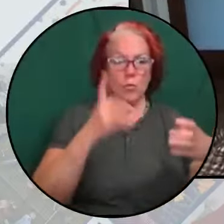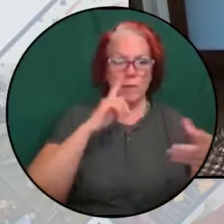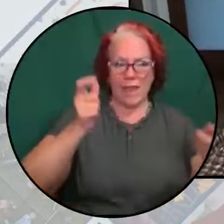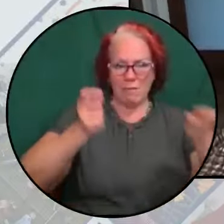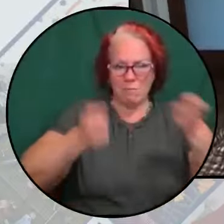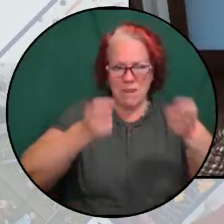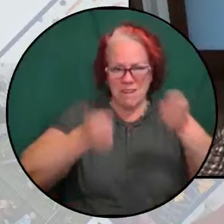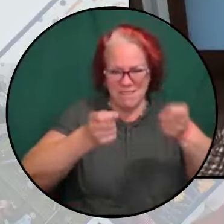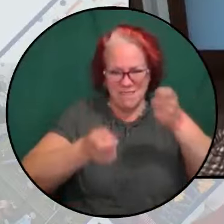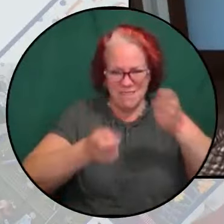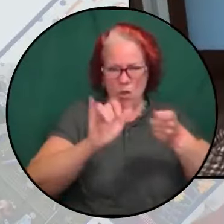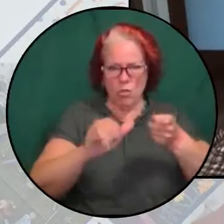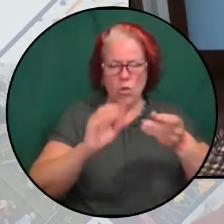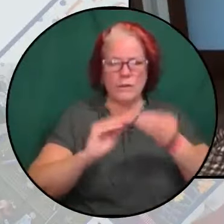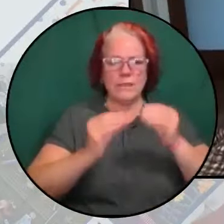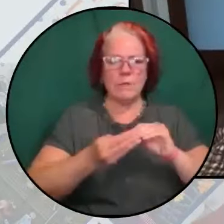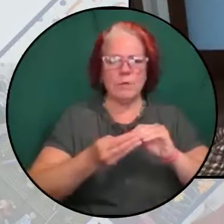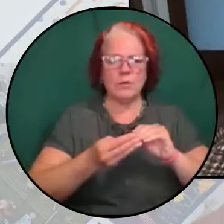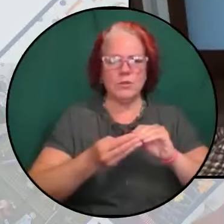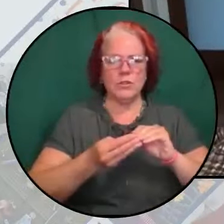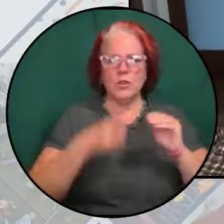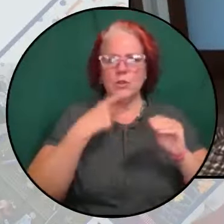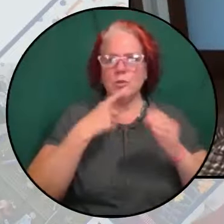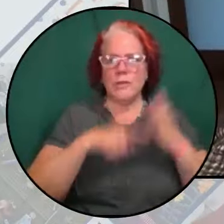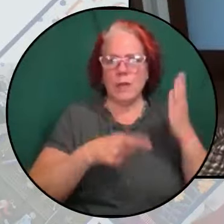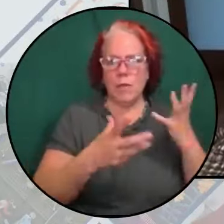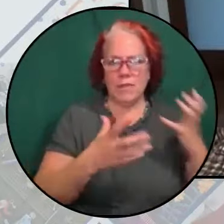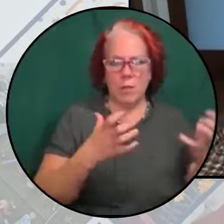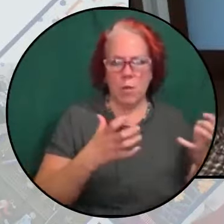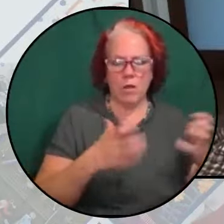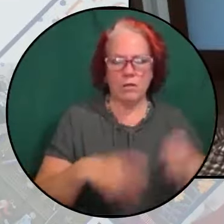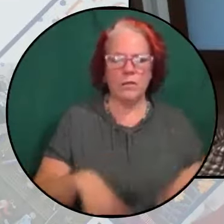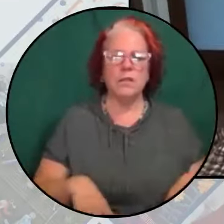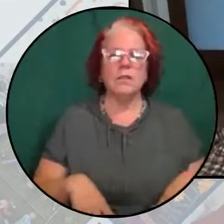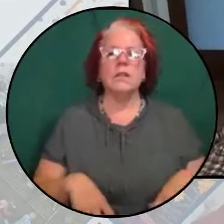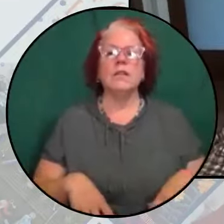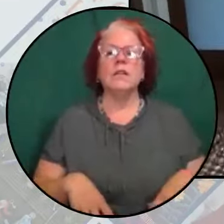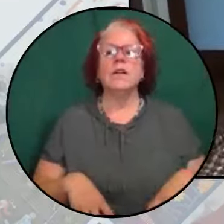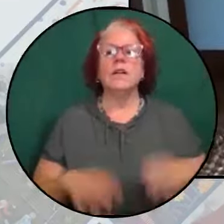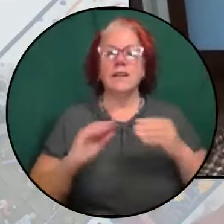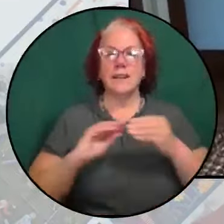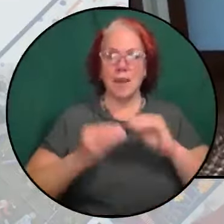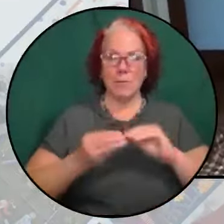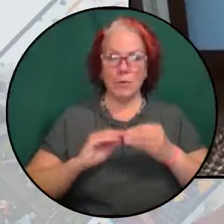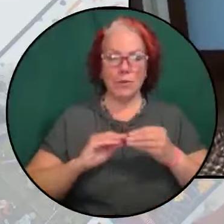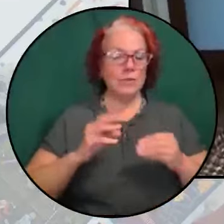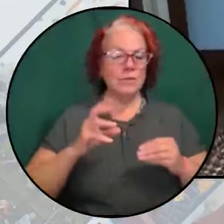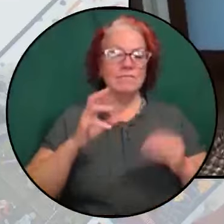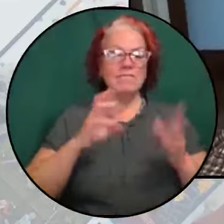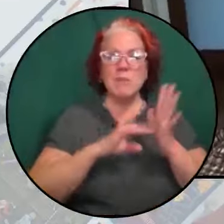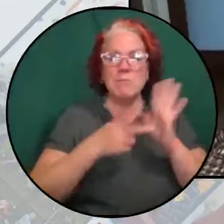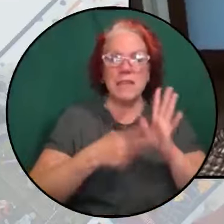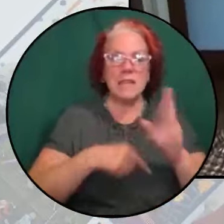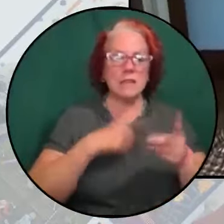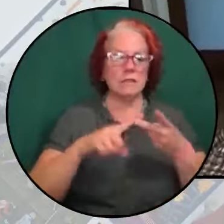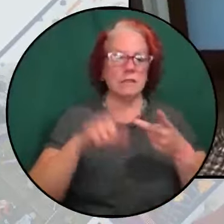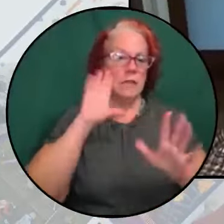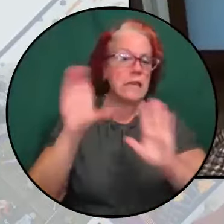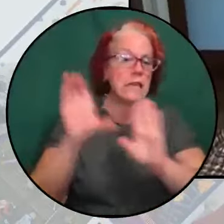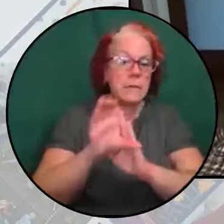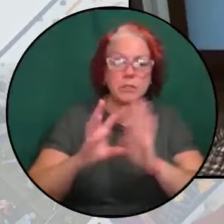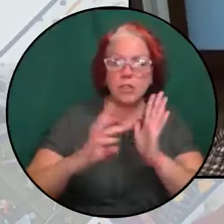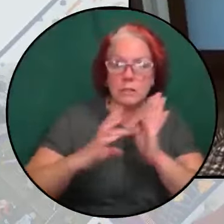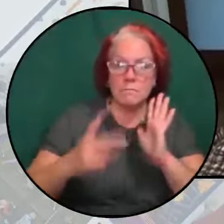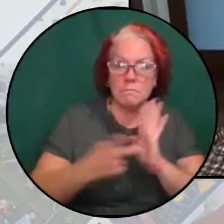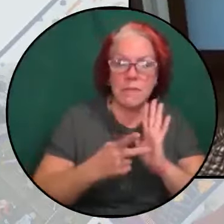of speaking for themselves. the meaning of numbers, like the meaning of images, always depends